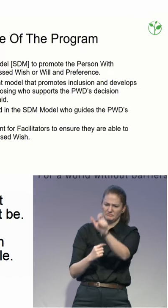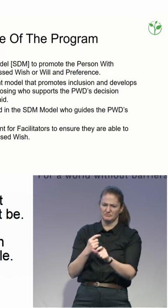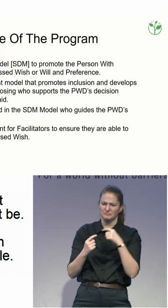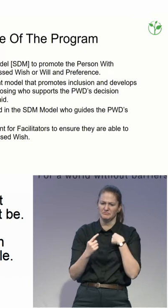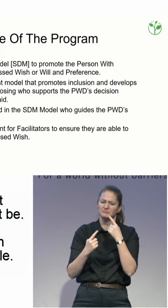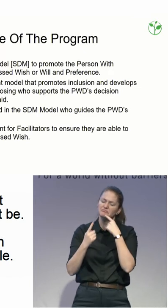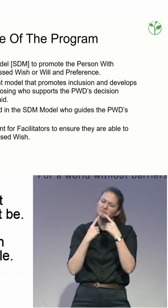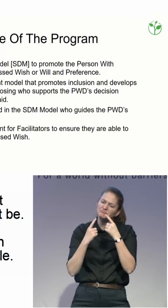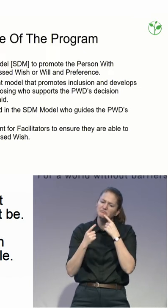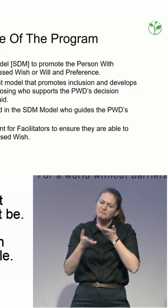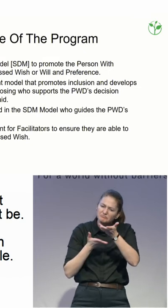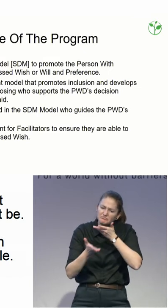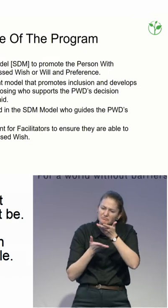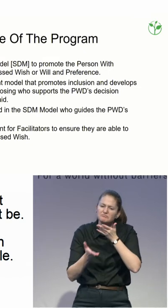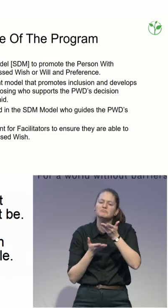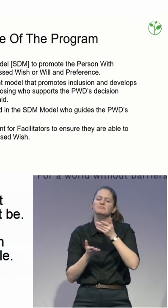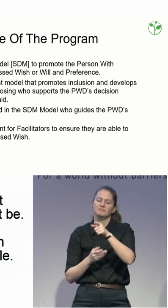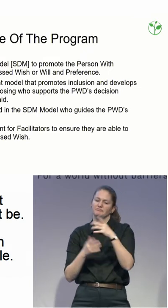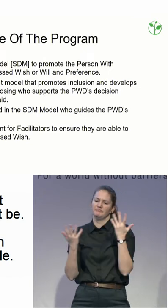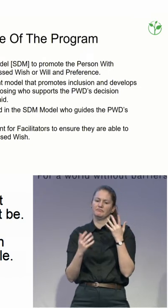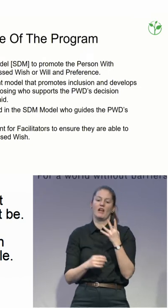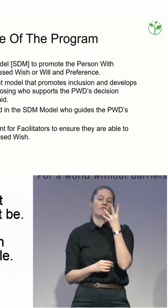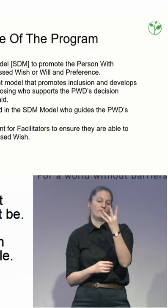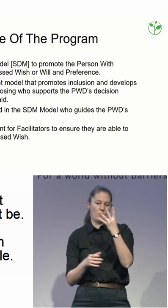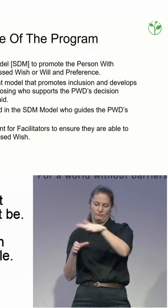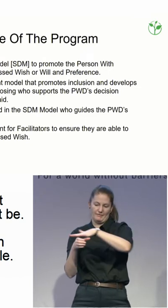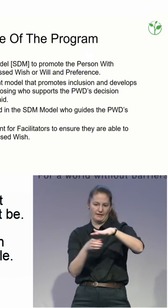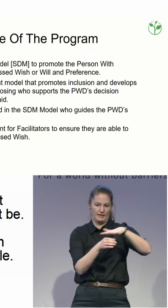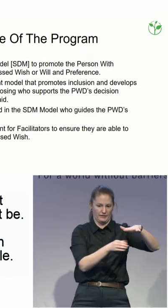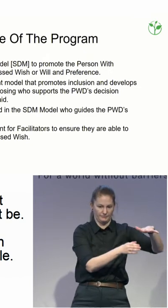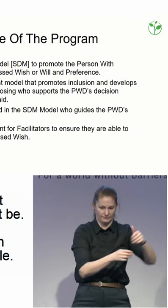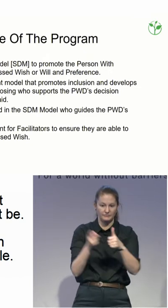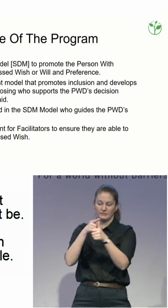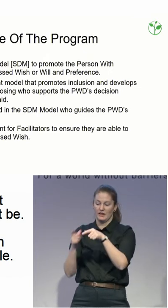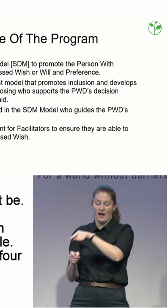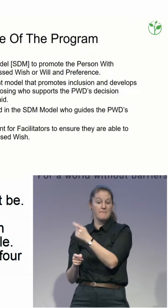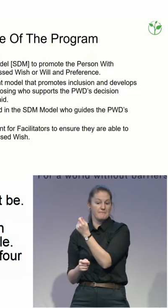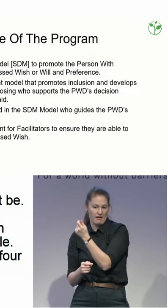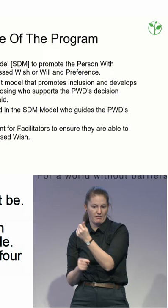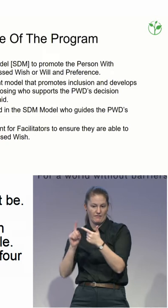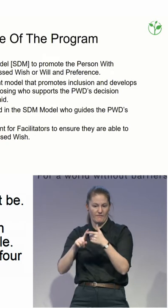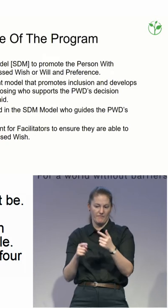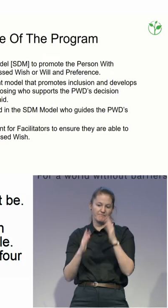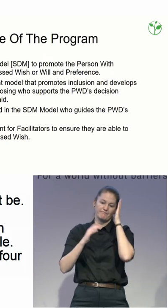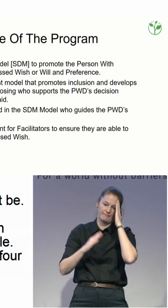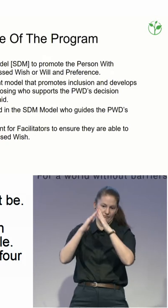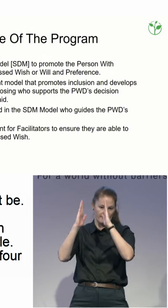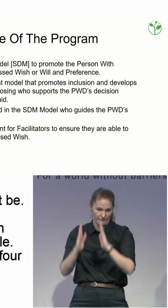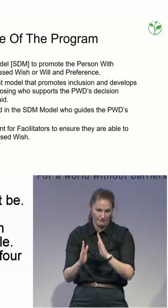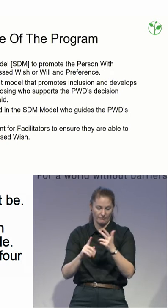finance, accommodation, lifestyle, and employment.